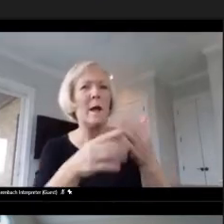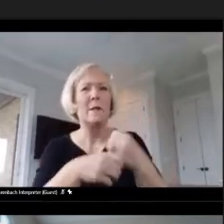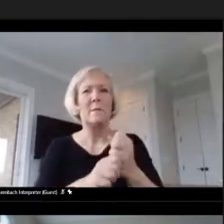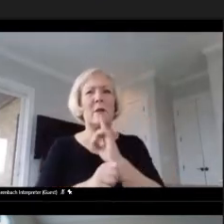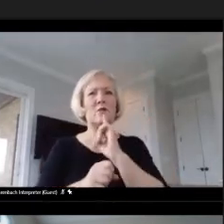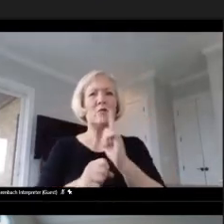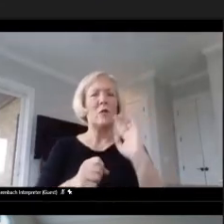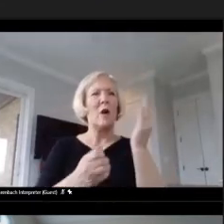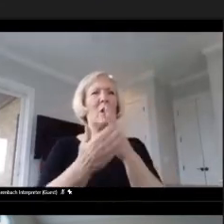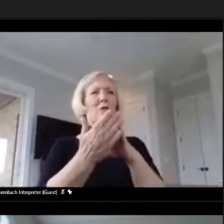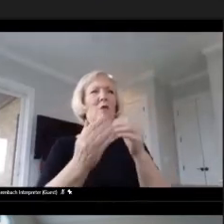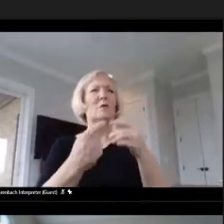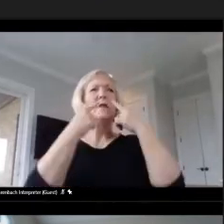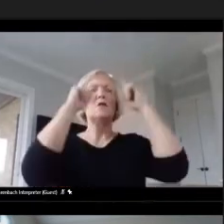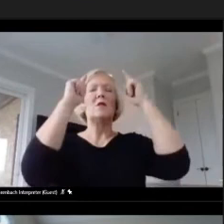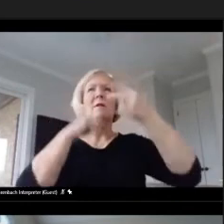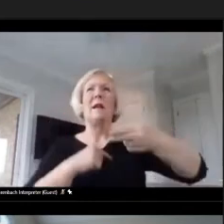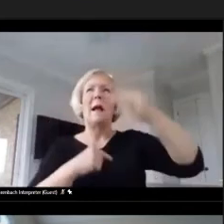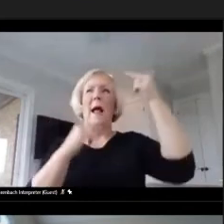achieve at high levels.